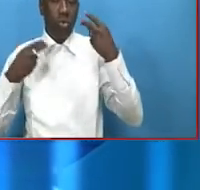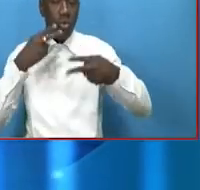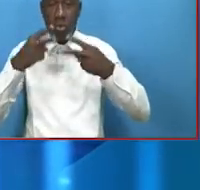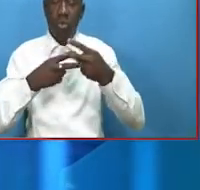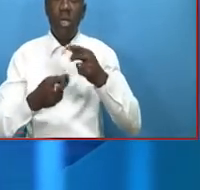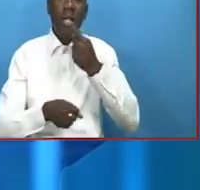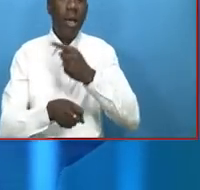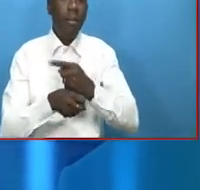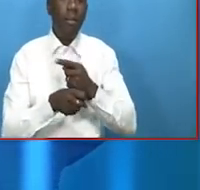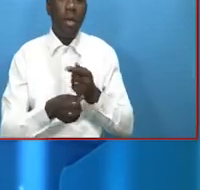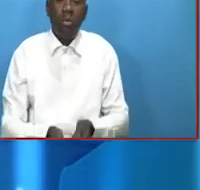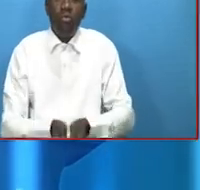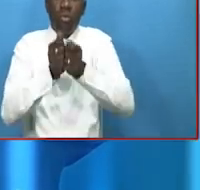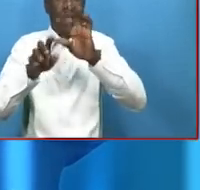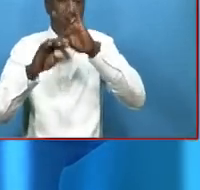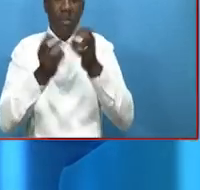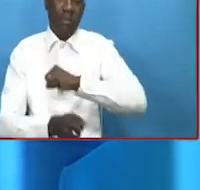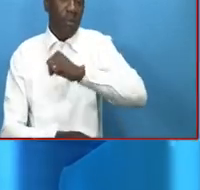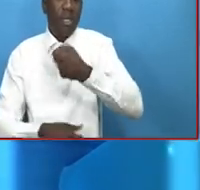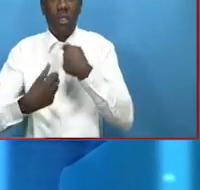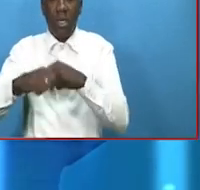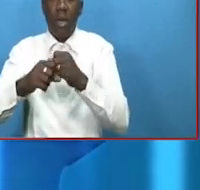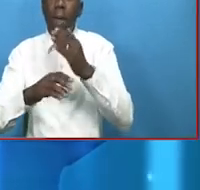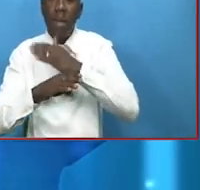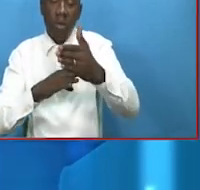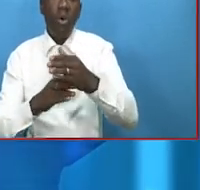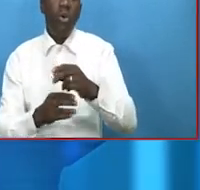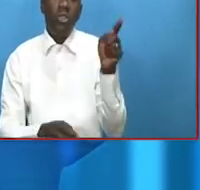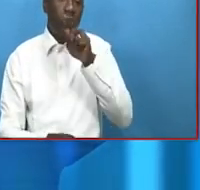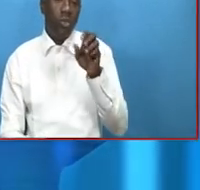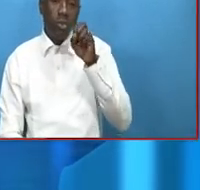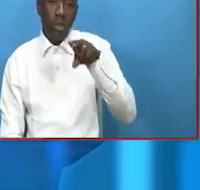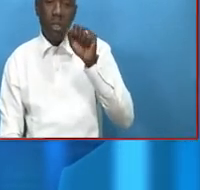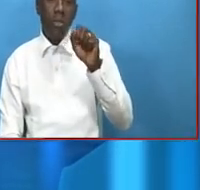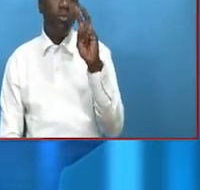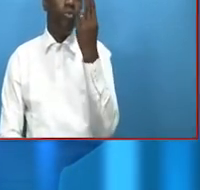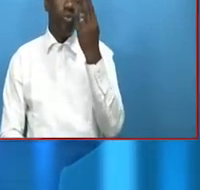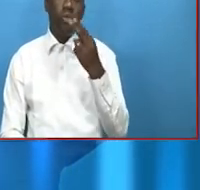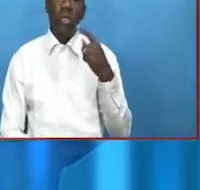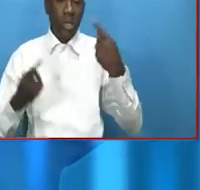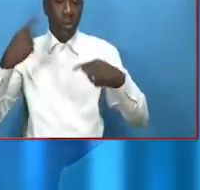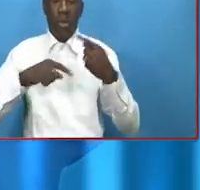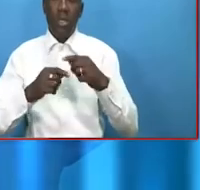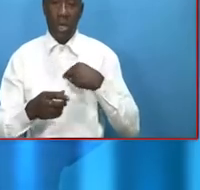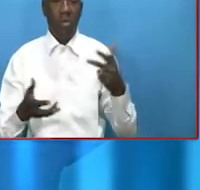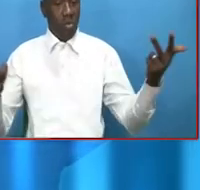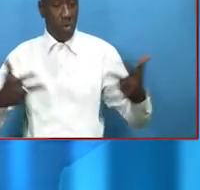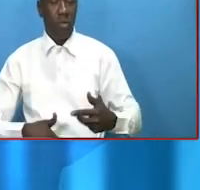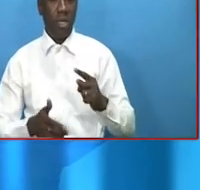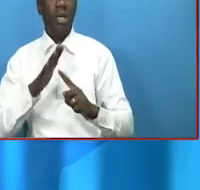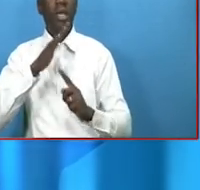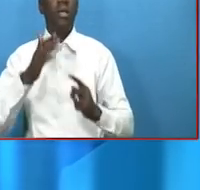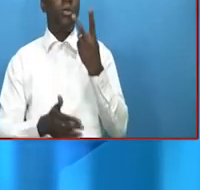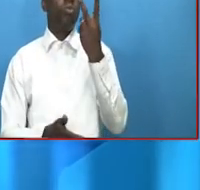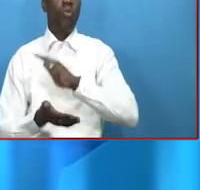intensified their training ahead of the Zone 2 championship they'll be hosting in less than two weeks' time. And in international